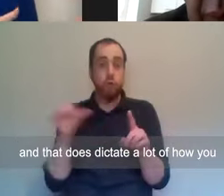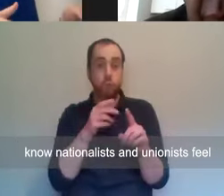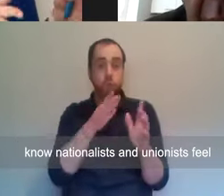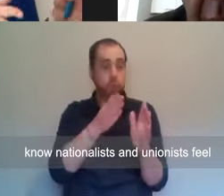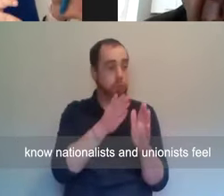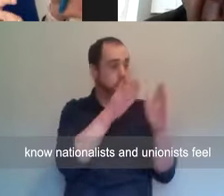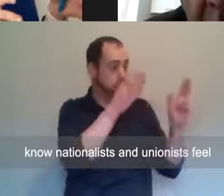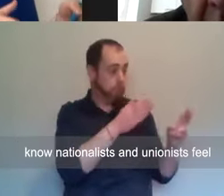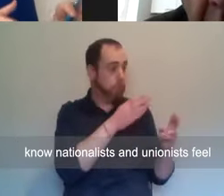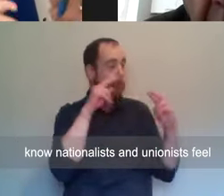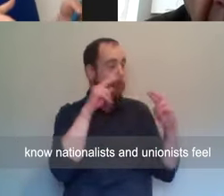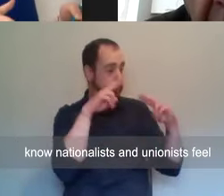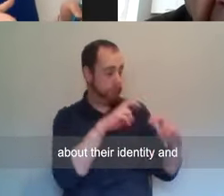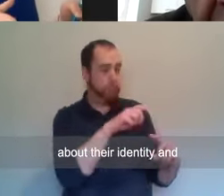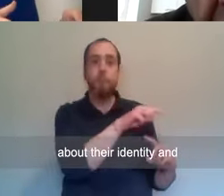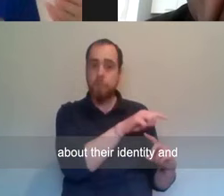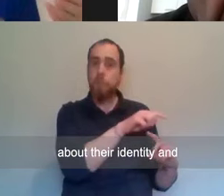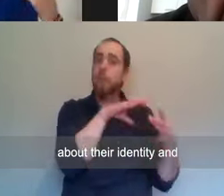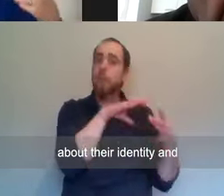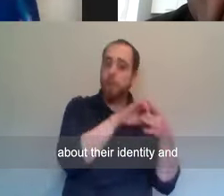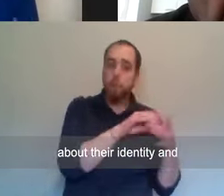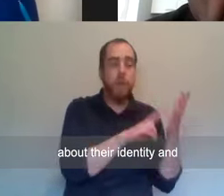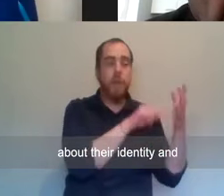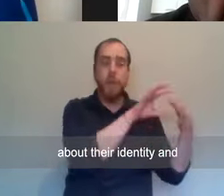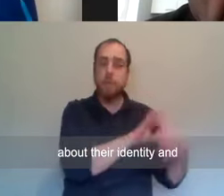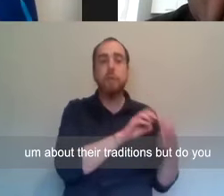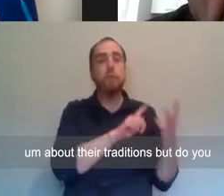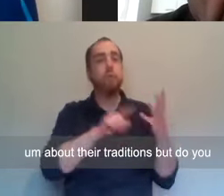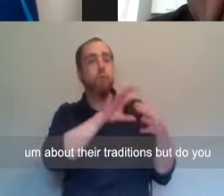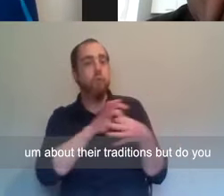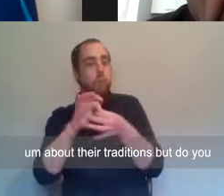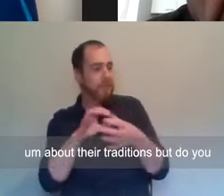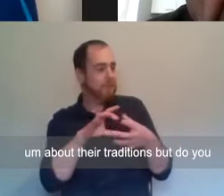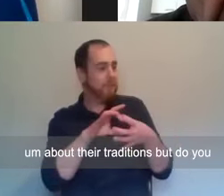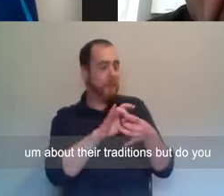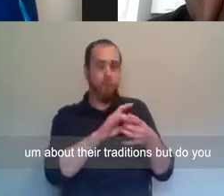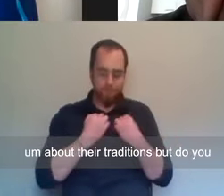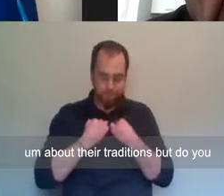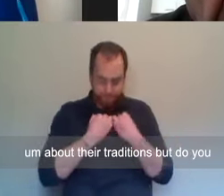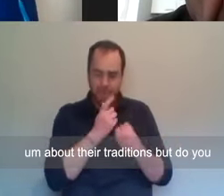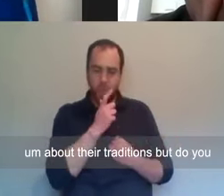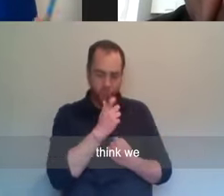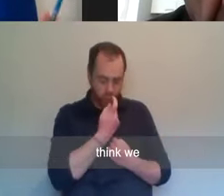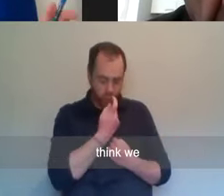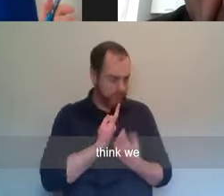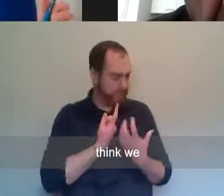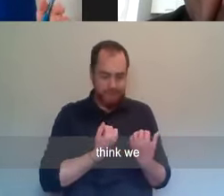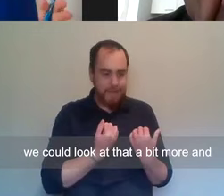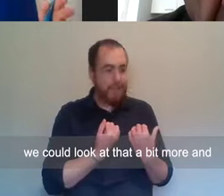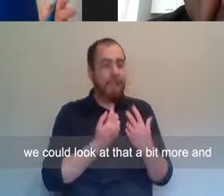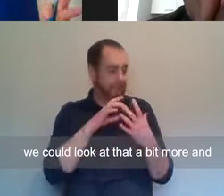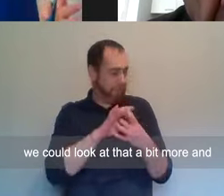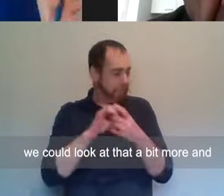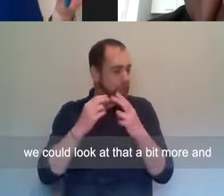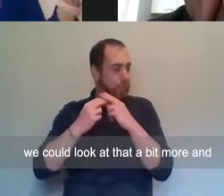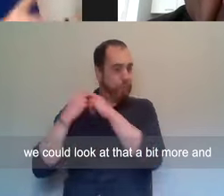of how, you know, nationalists and unionists feel about their identity and about their traditions? But do you think we